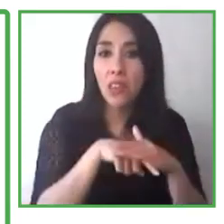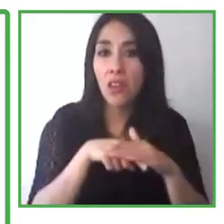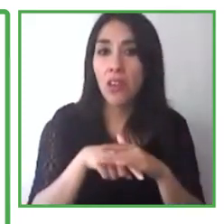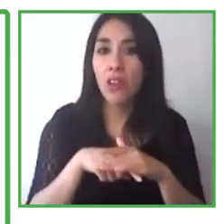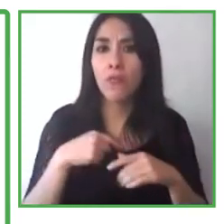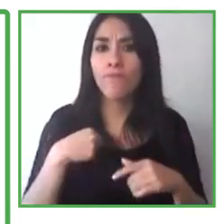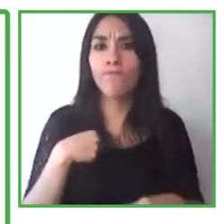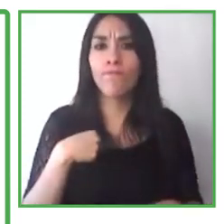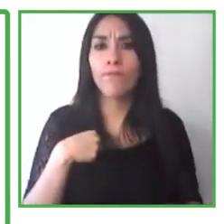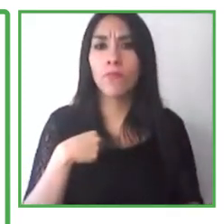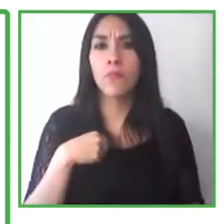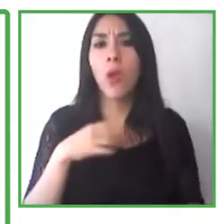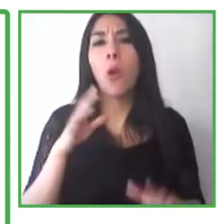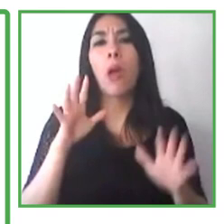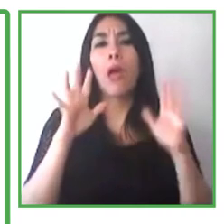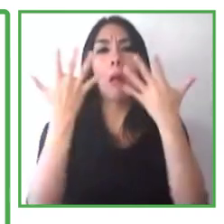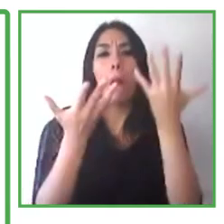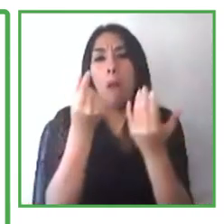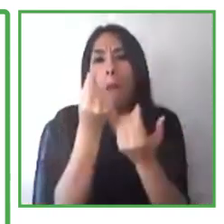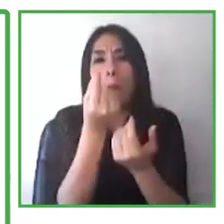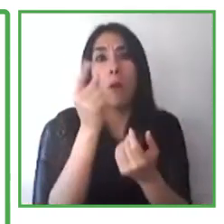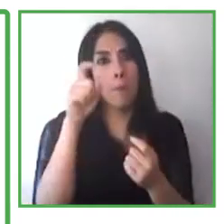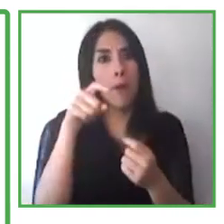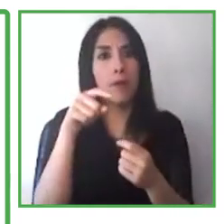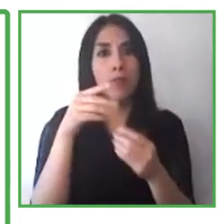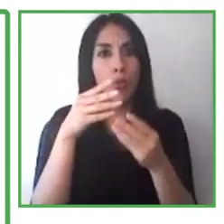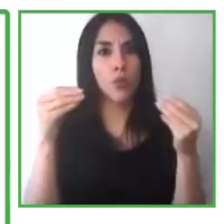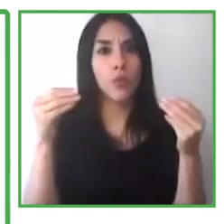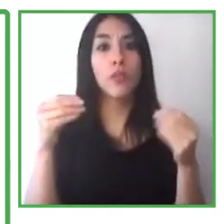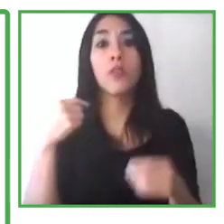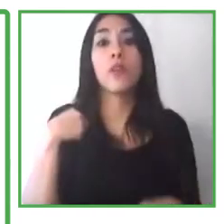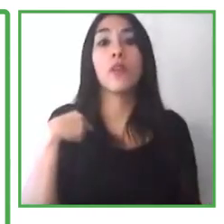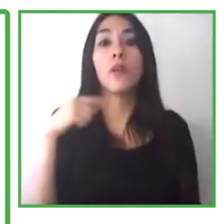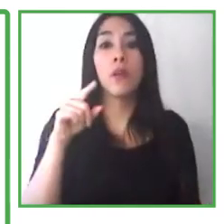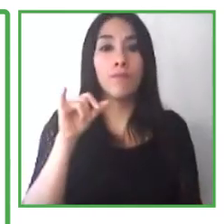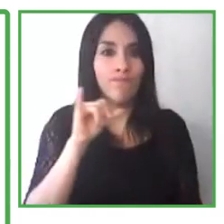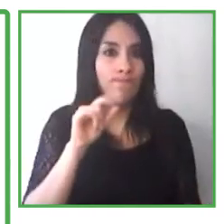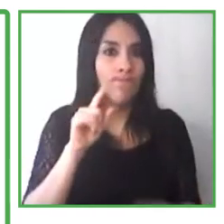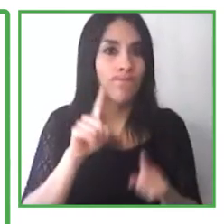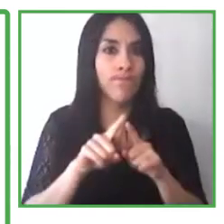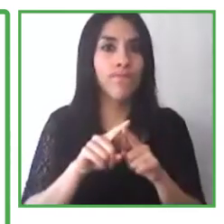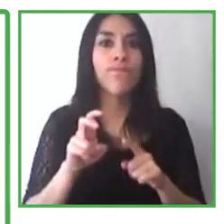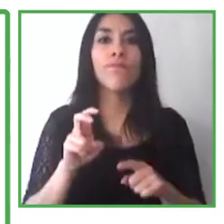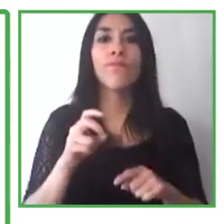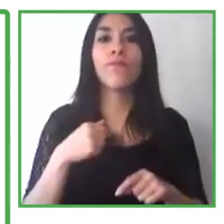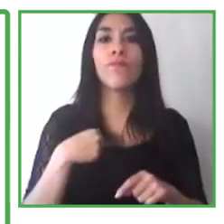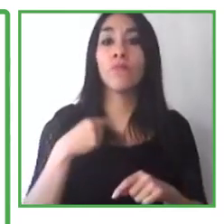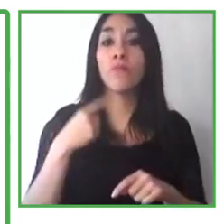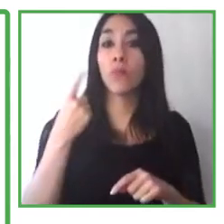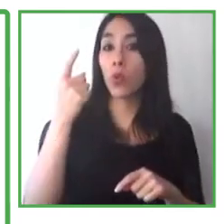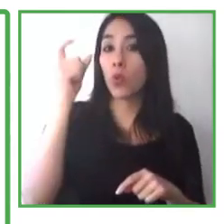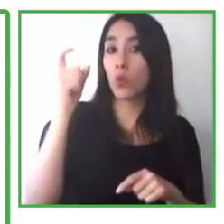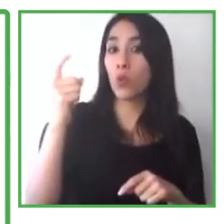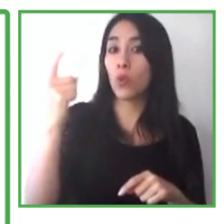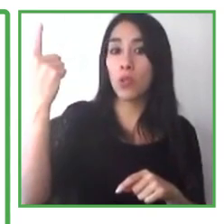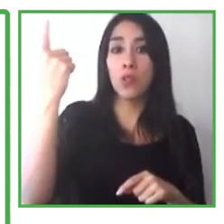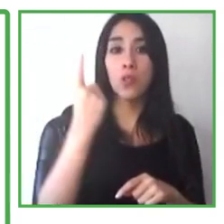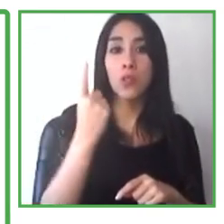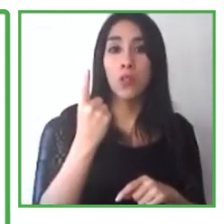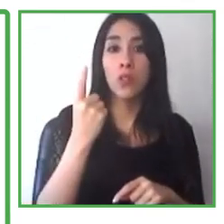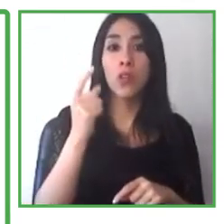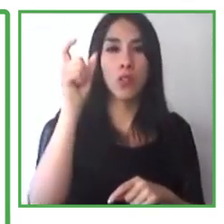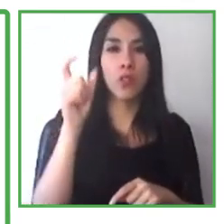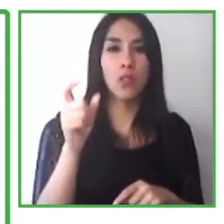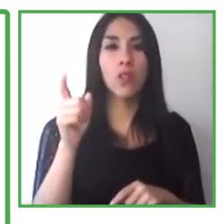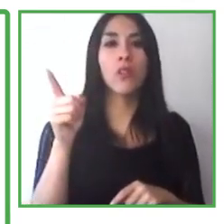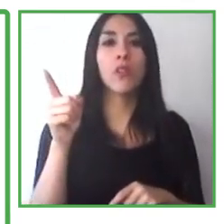also mentioned, is digital accessibility. You must make sure that all the tools, you all the